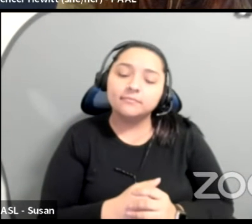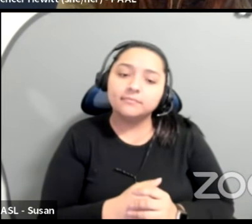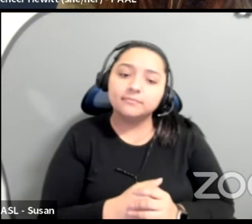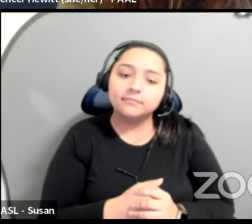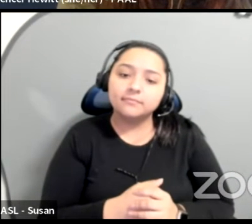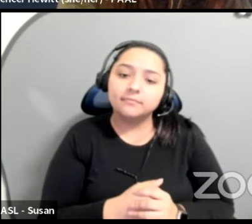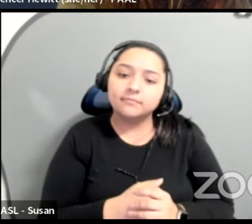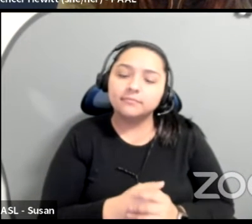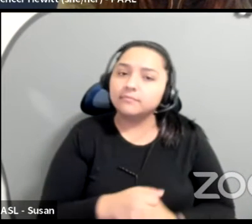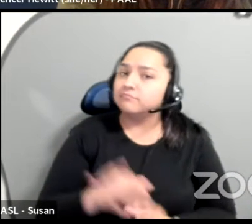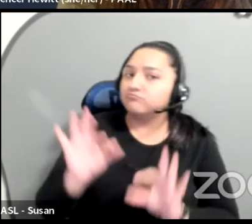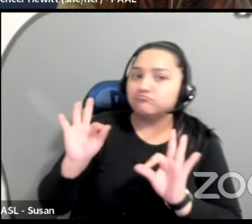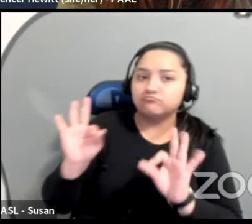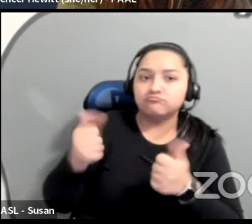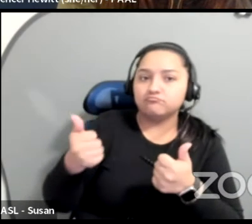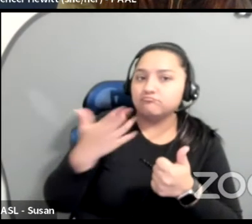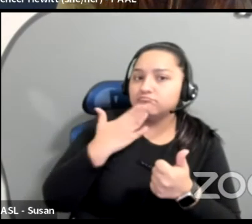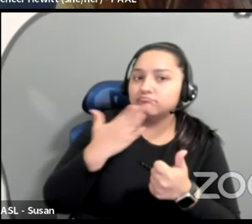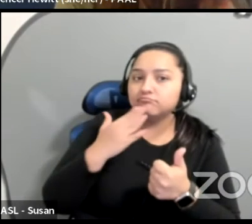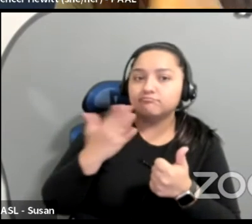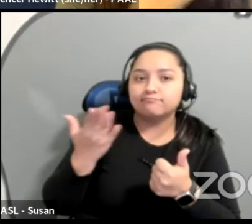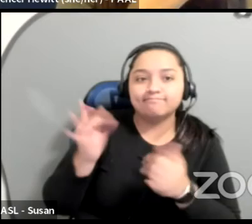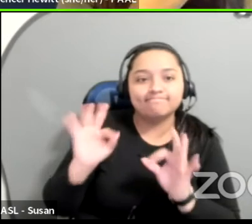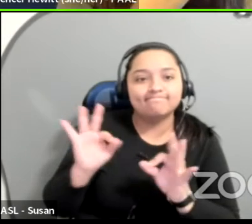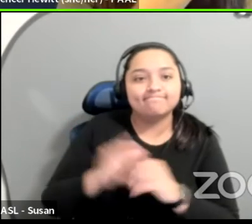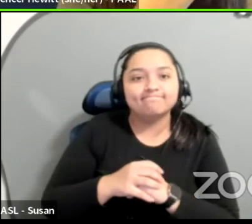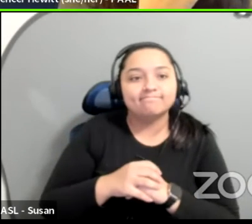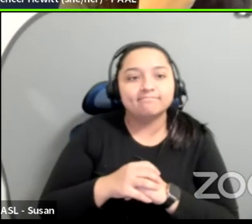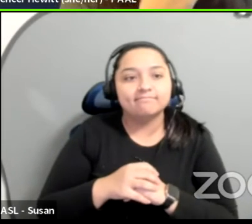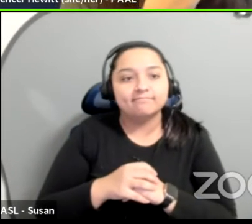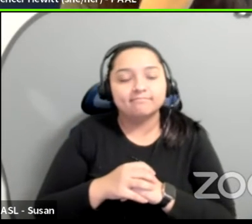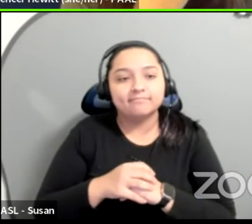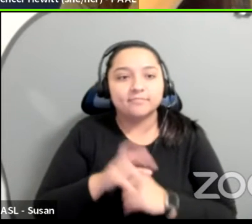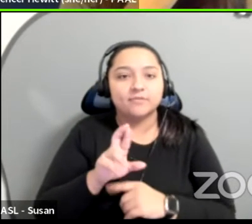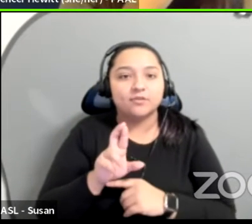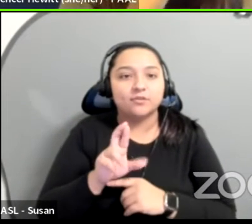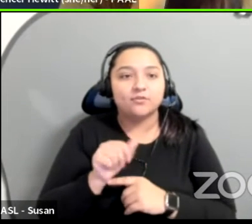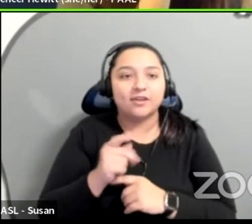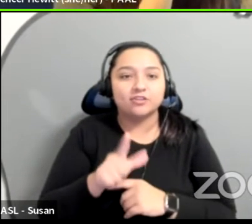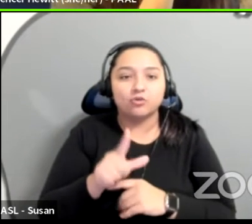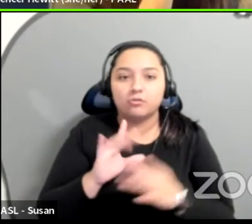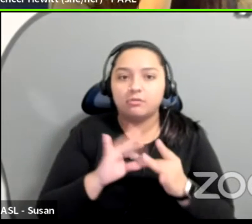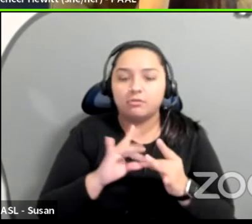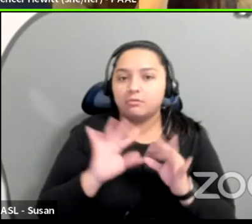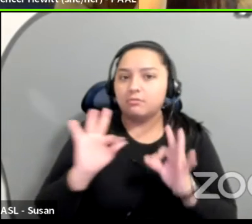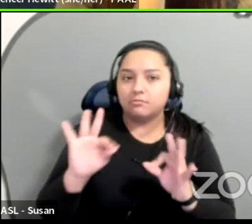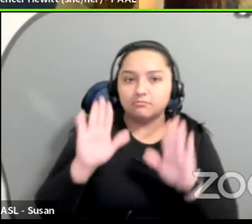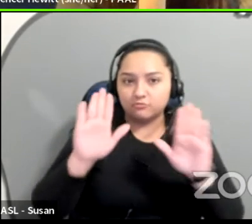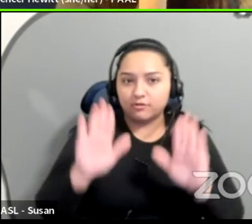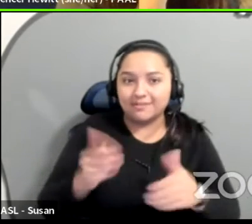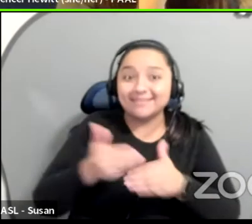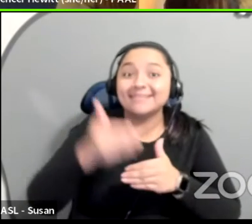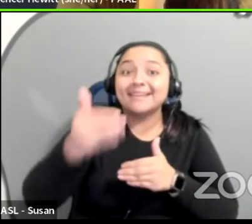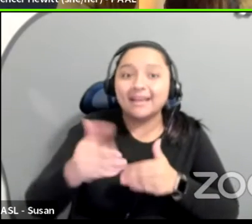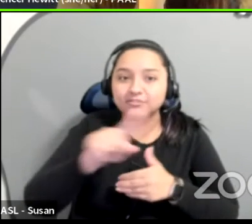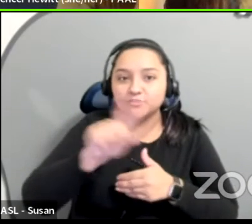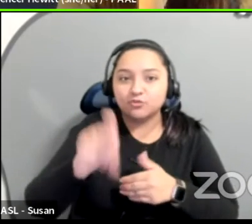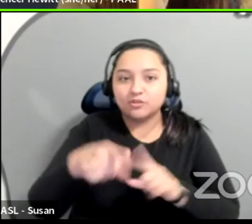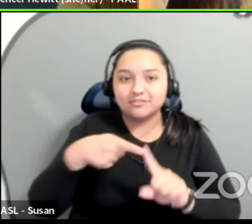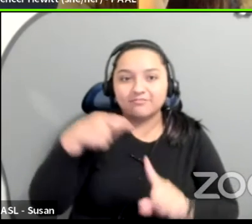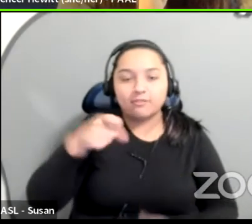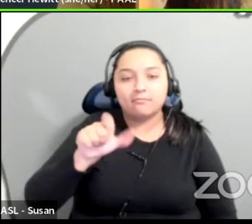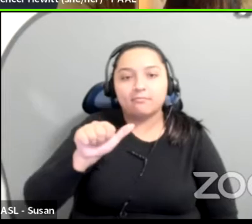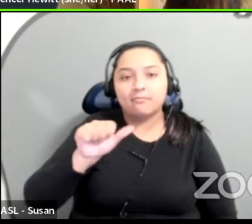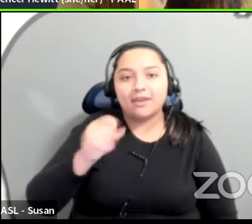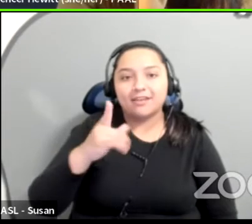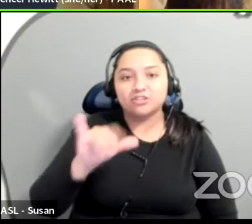That was perfect. Thank you so much. And it transitions really well to the next question, which is from Ashley, because we're